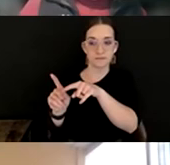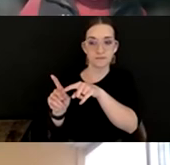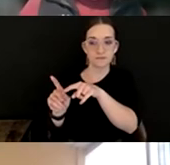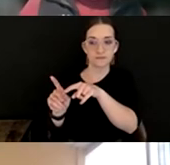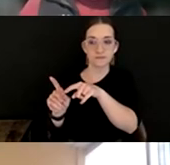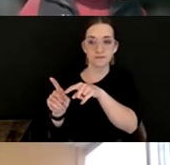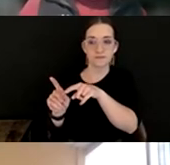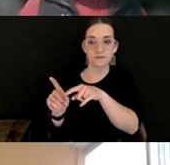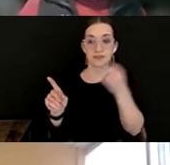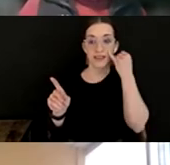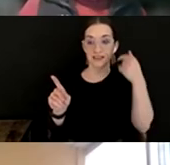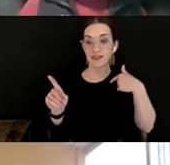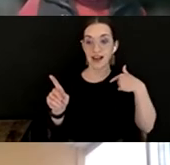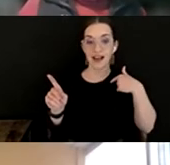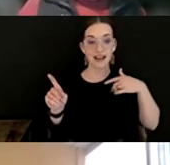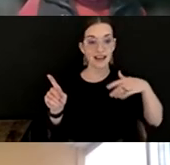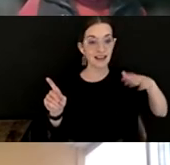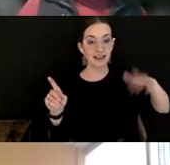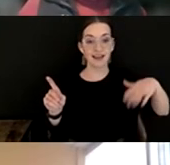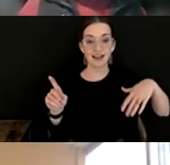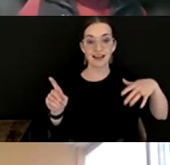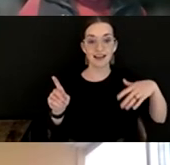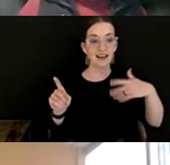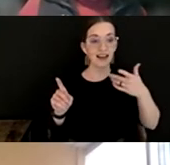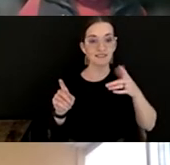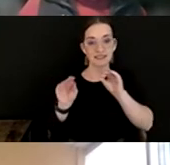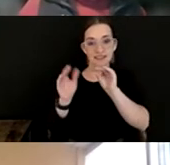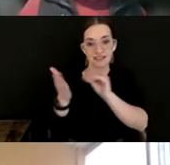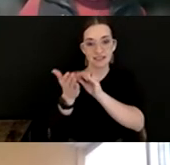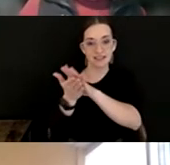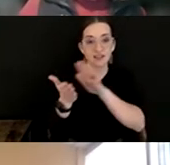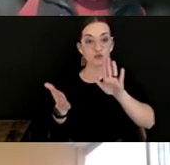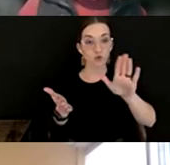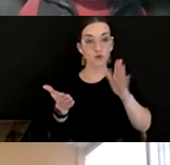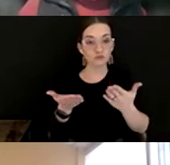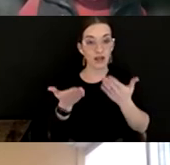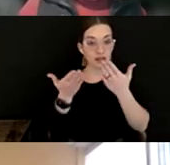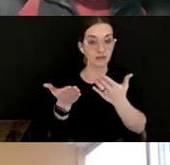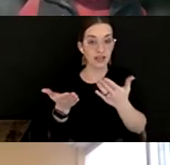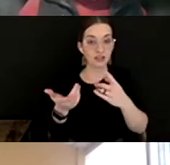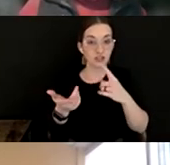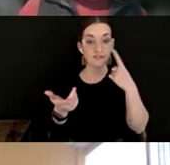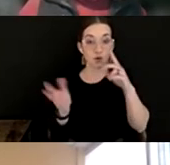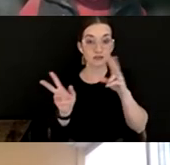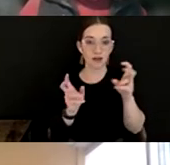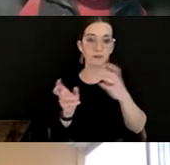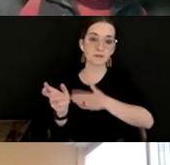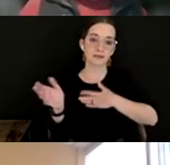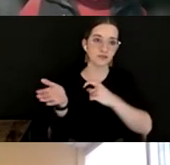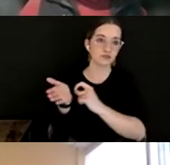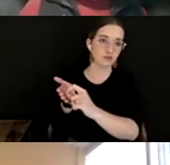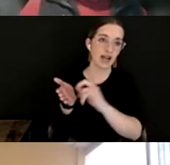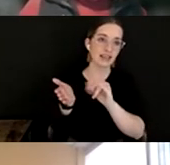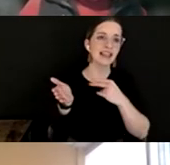I did not capture the recommendation you made in chat or something we've been discussing, please let me